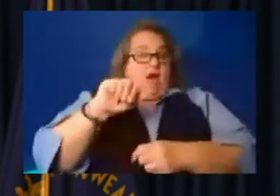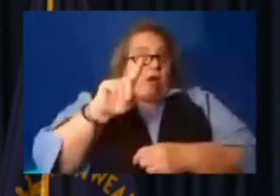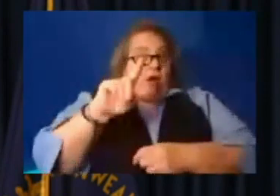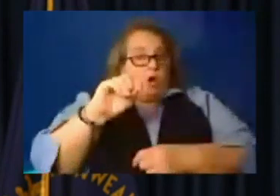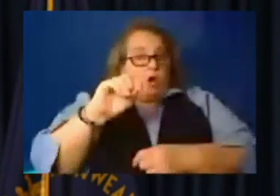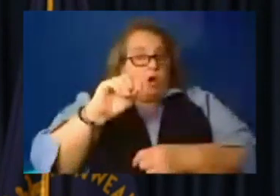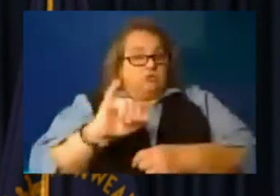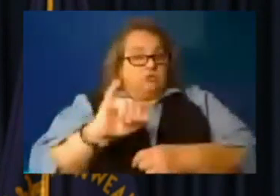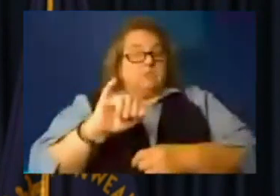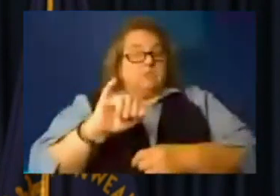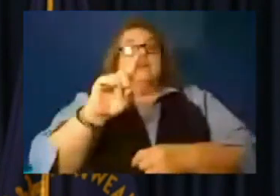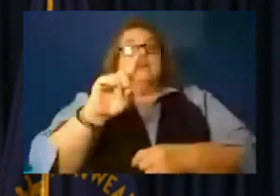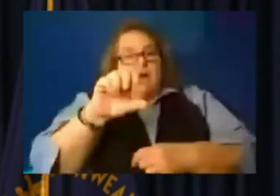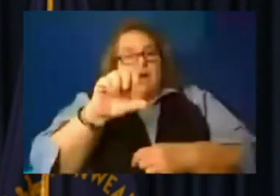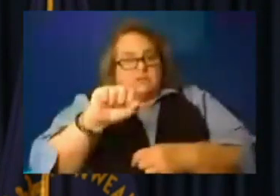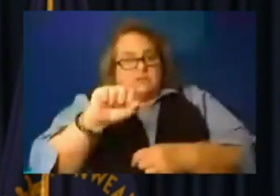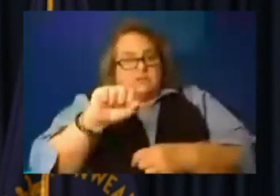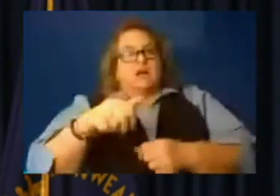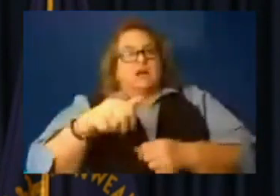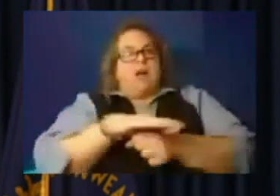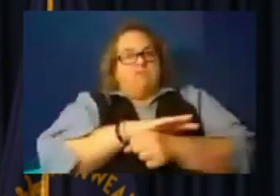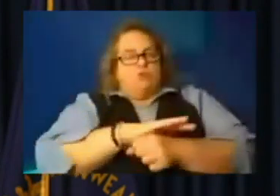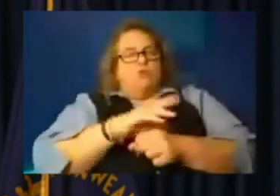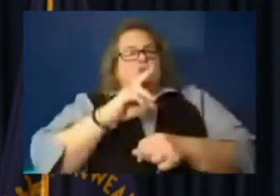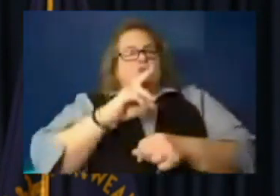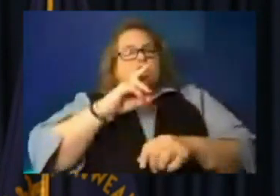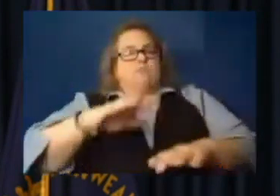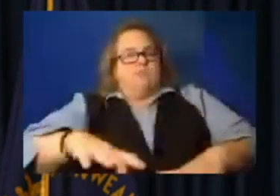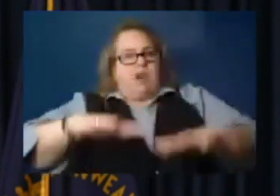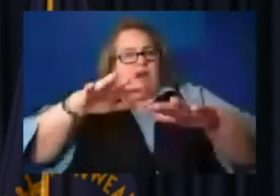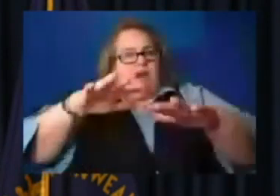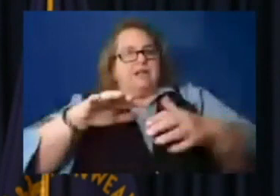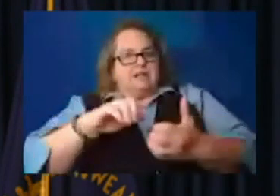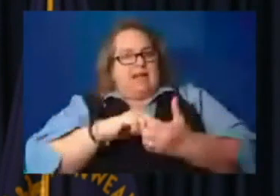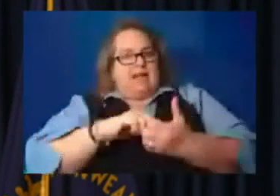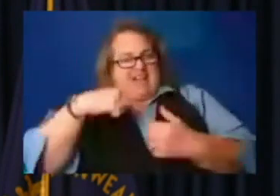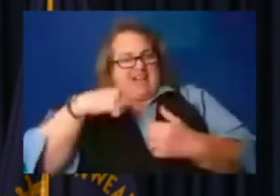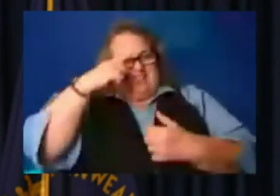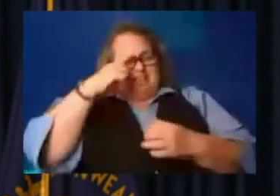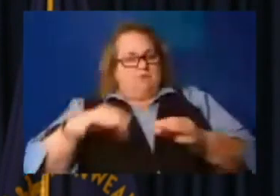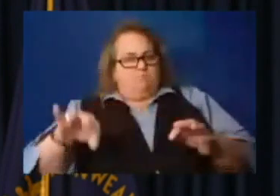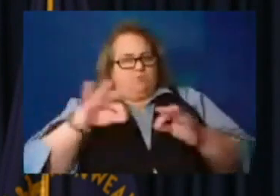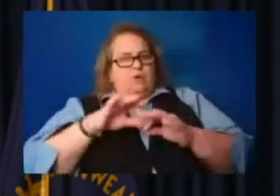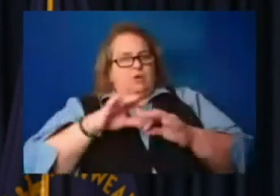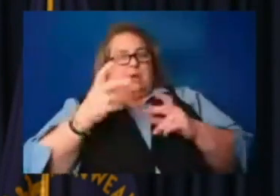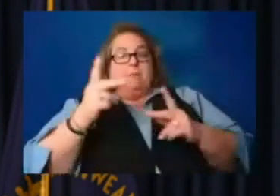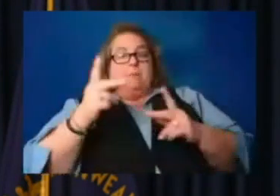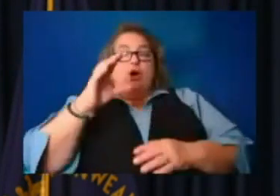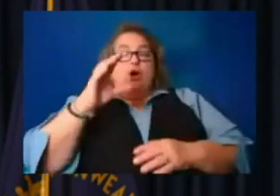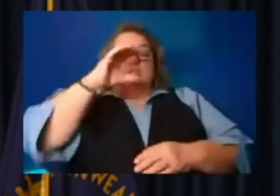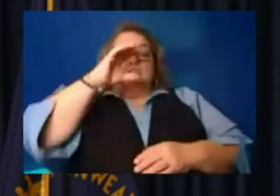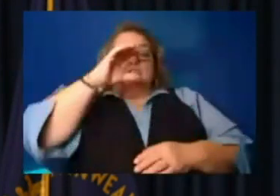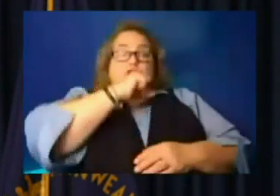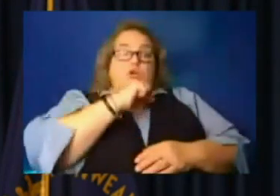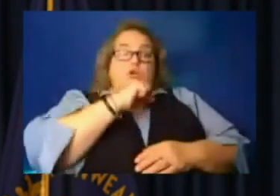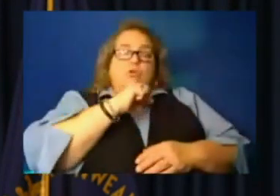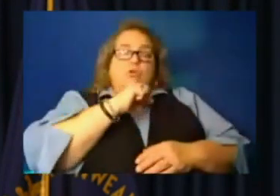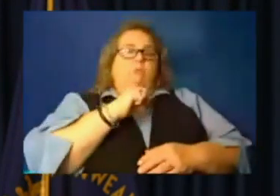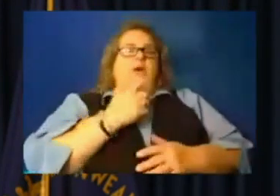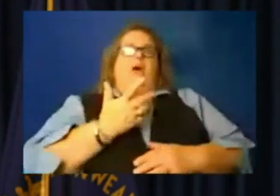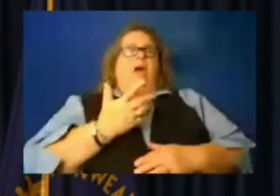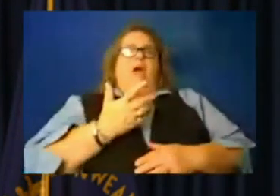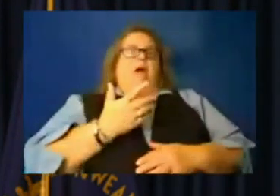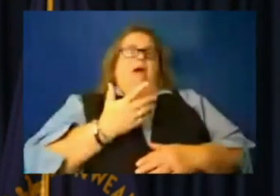flood damage. I think this is important because I think a lot of people may assume incorrectly that if they're concerned about